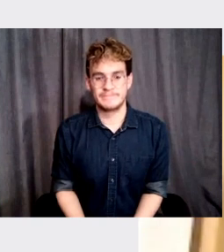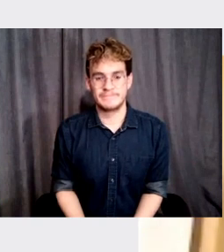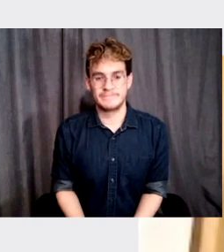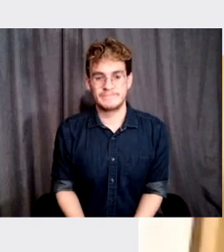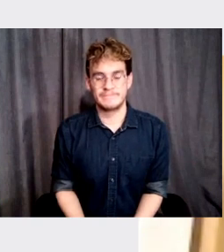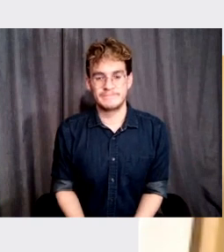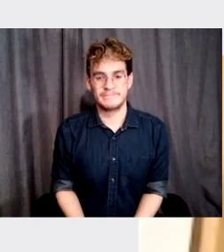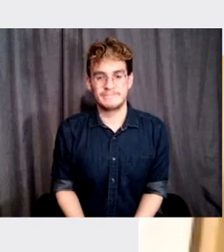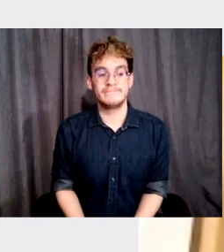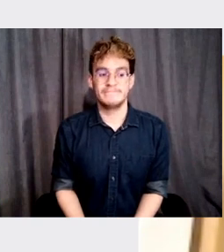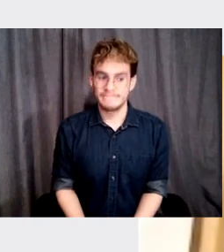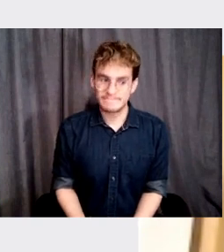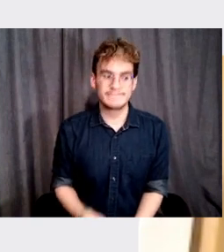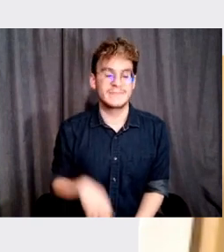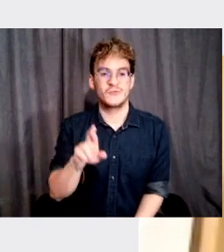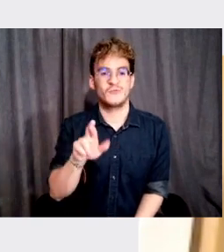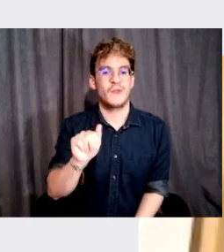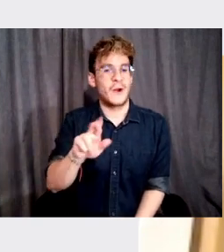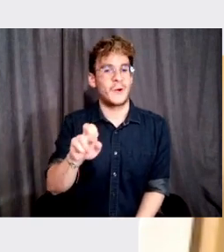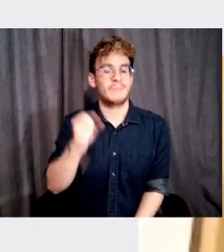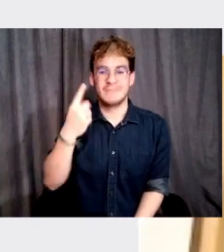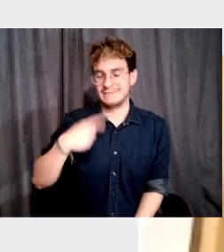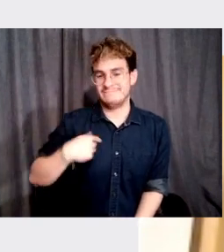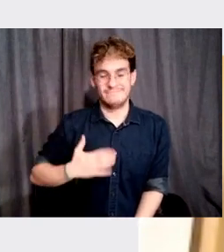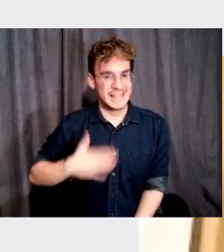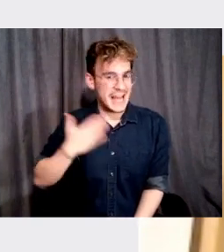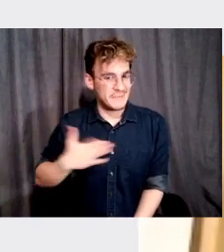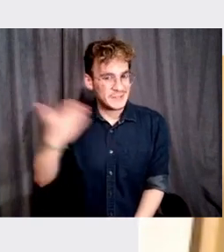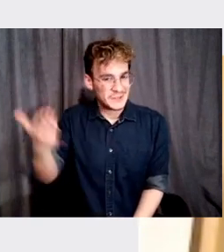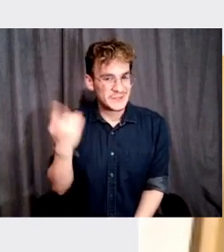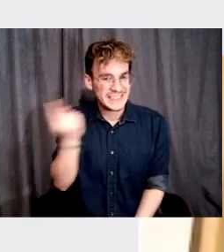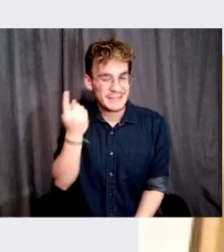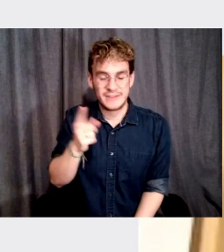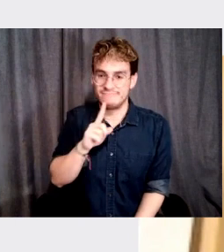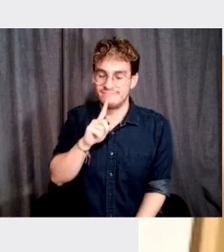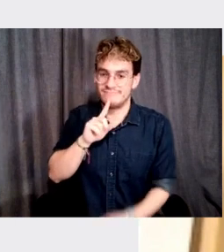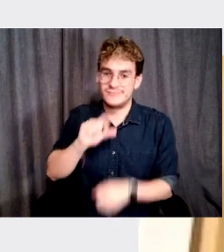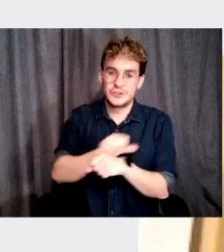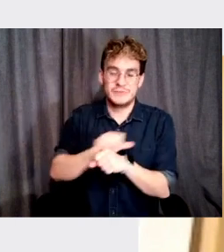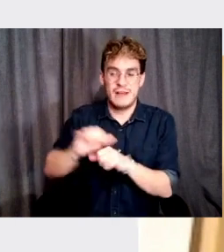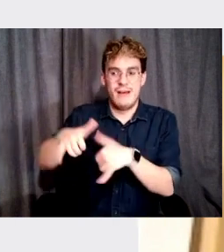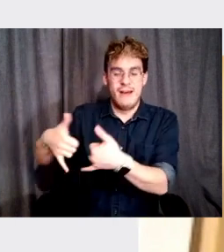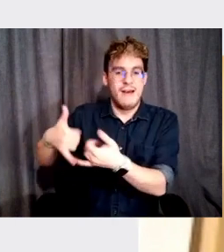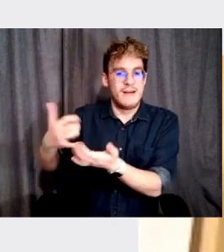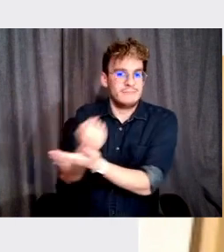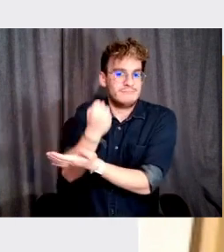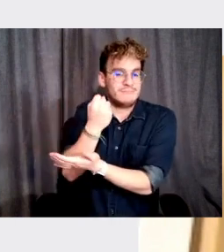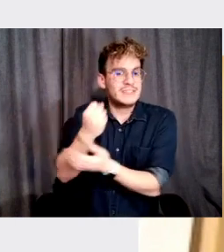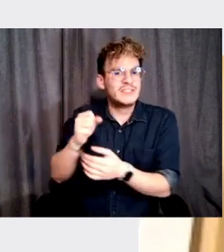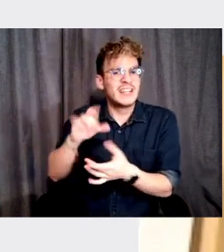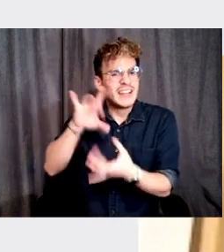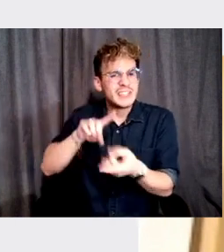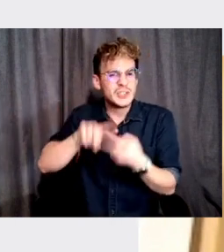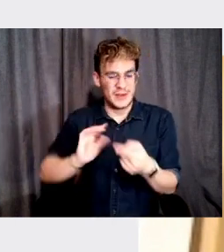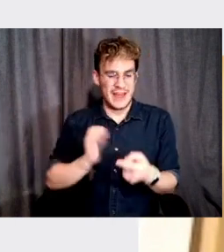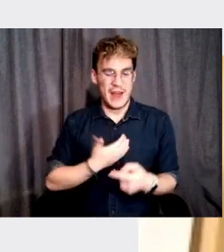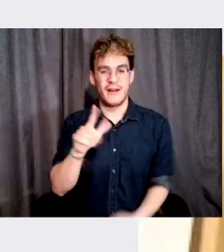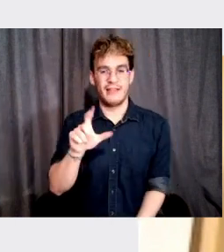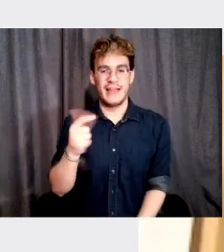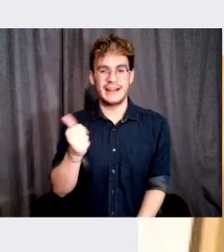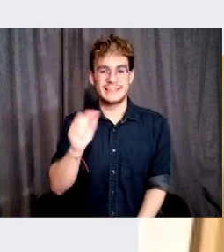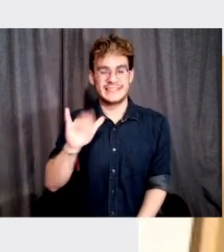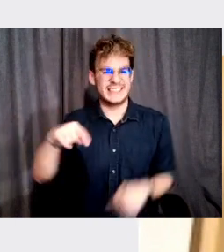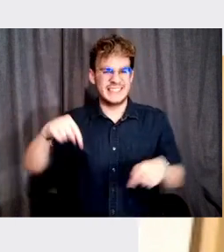It is a rare pleasure to introduce someone as accomplished and connected to the legacy we represent in the